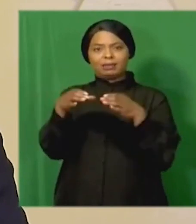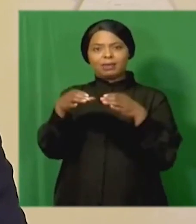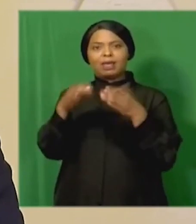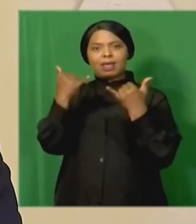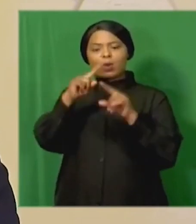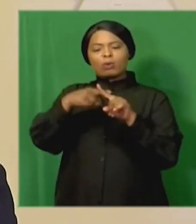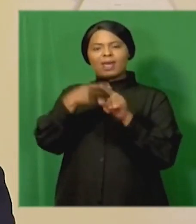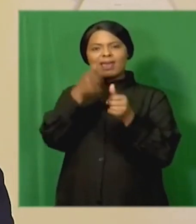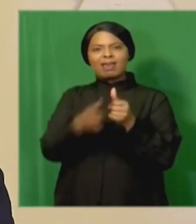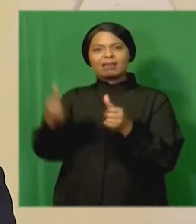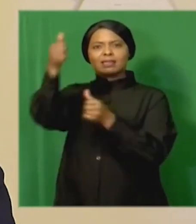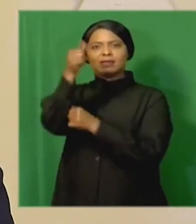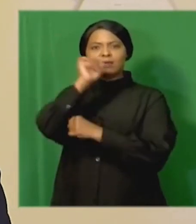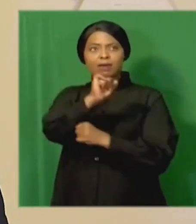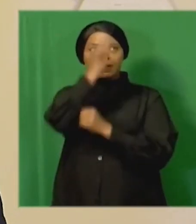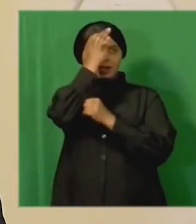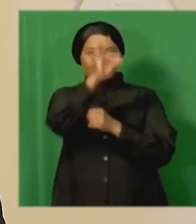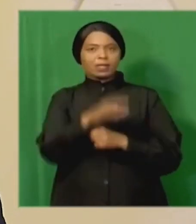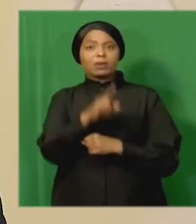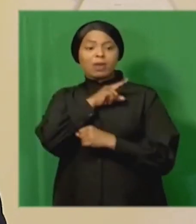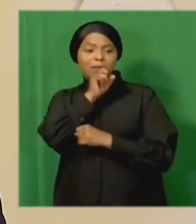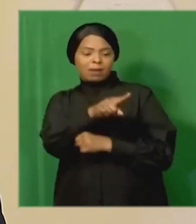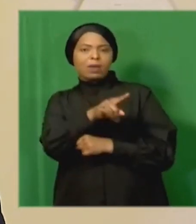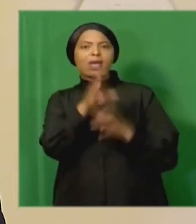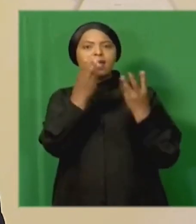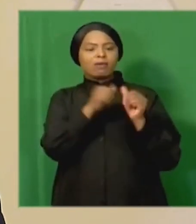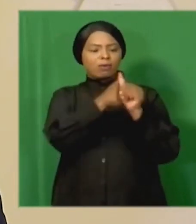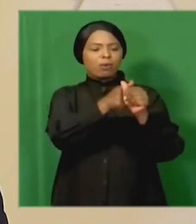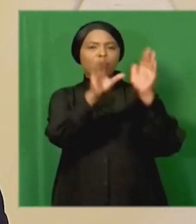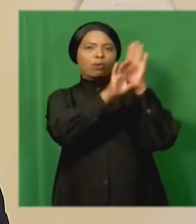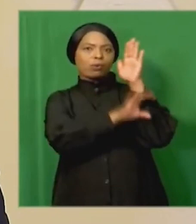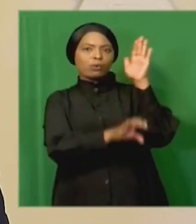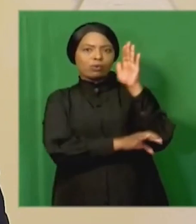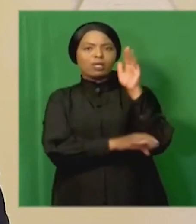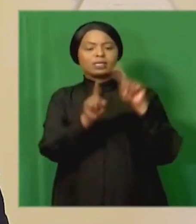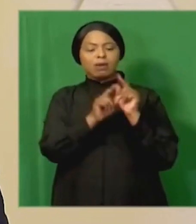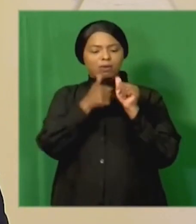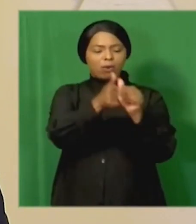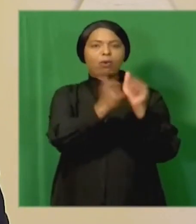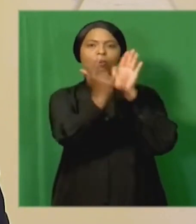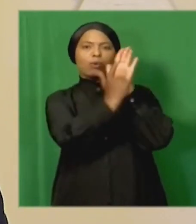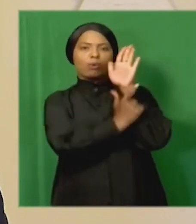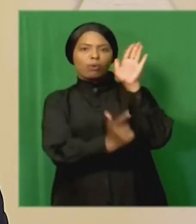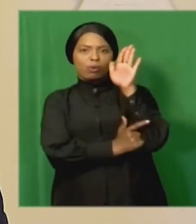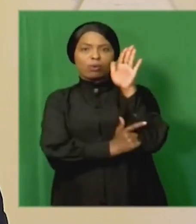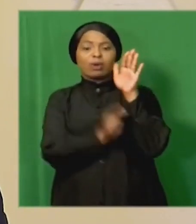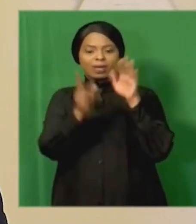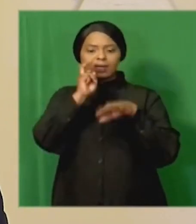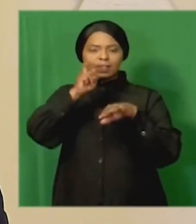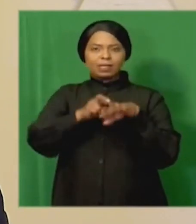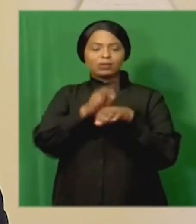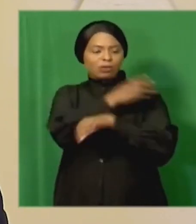arm of the state they are constitutionally and legislatively required and mandated